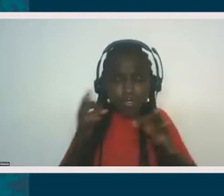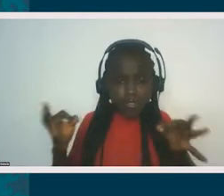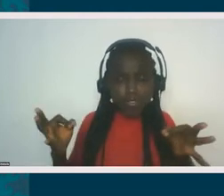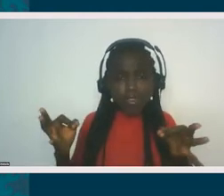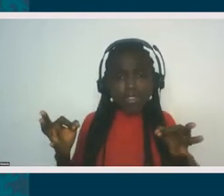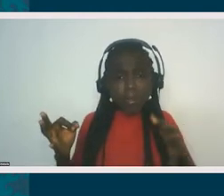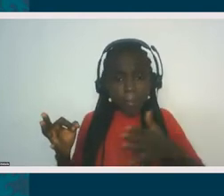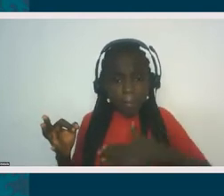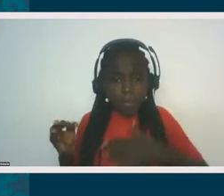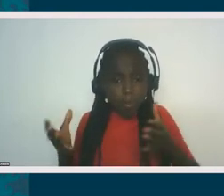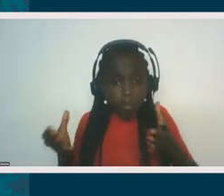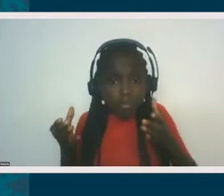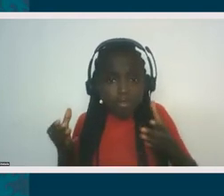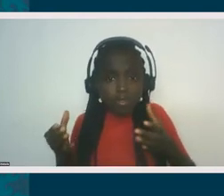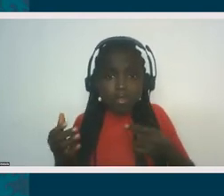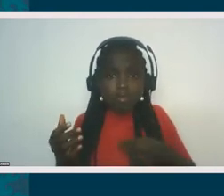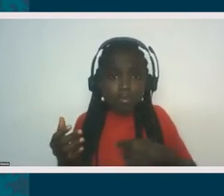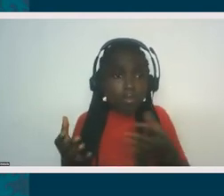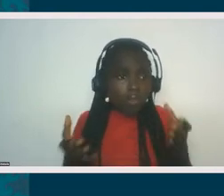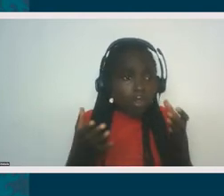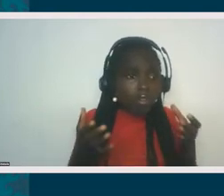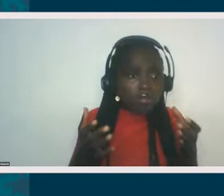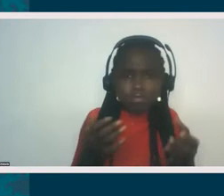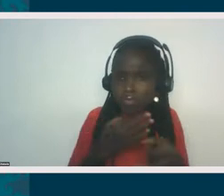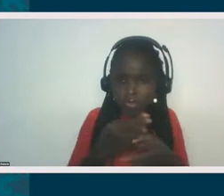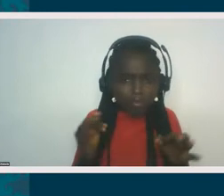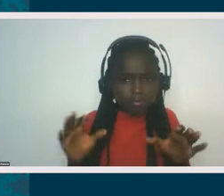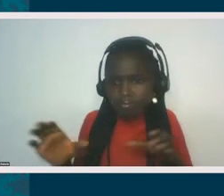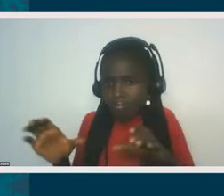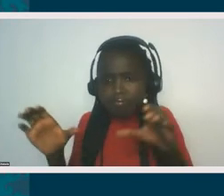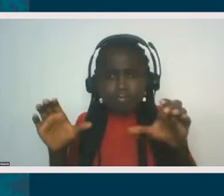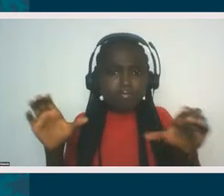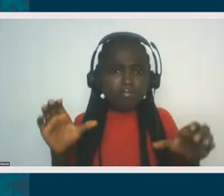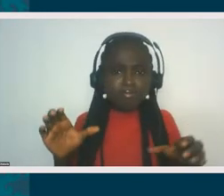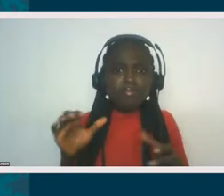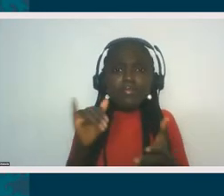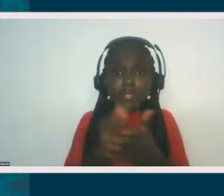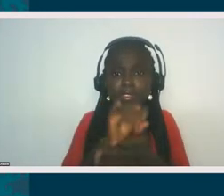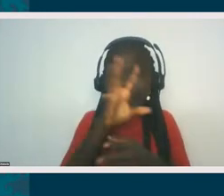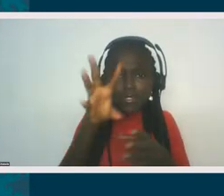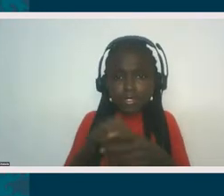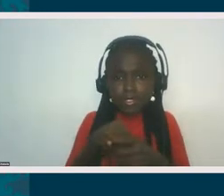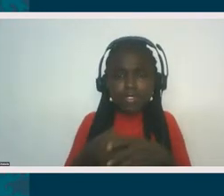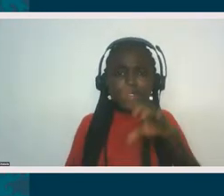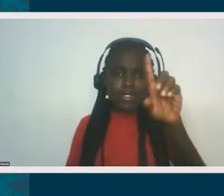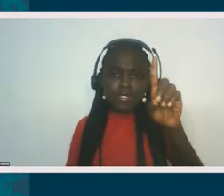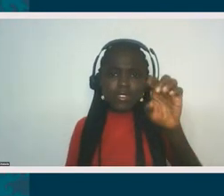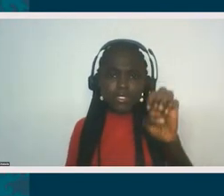self-interest. So self-determination are key concepts as well in this process of, um,